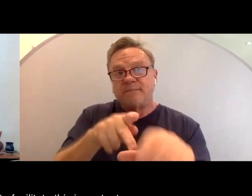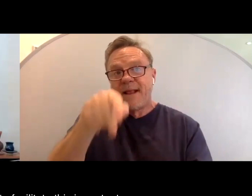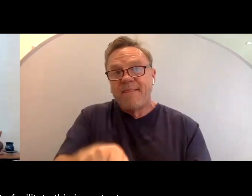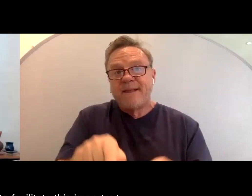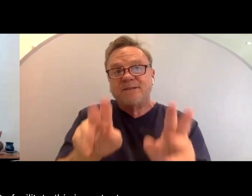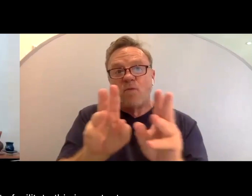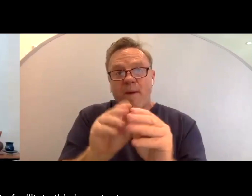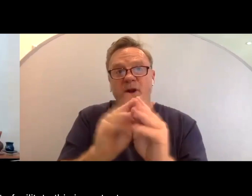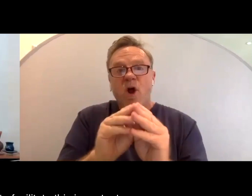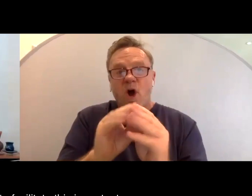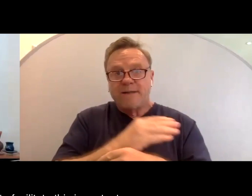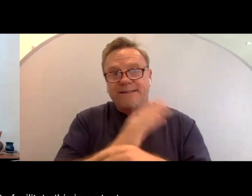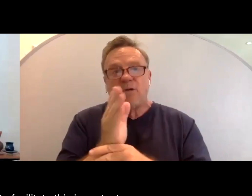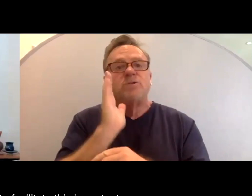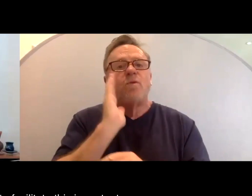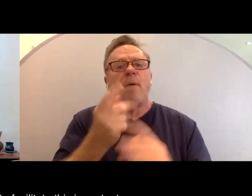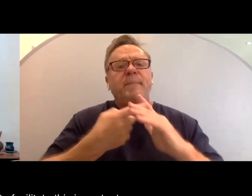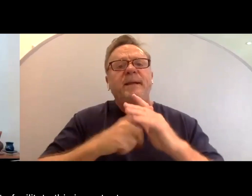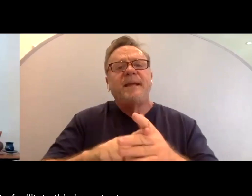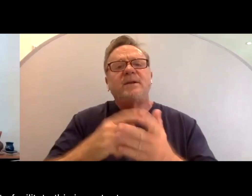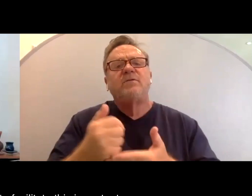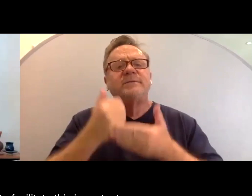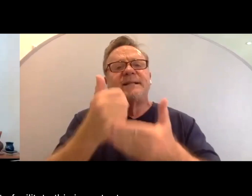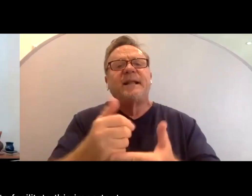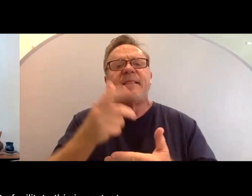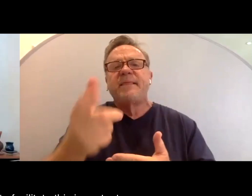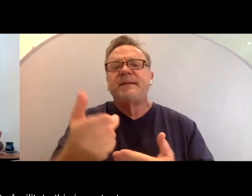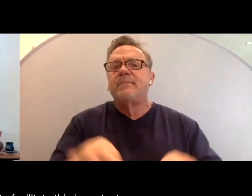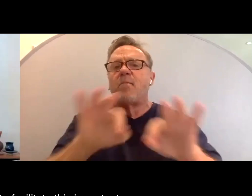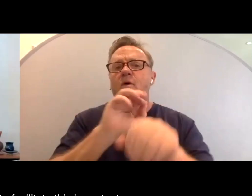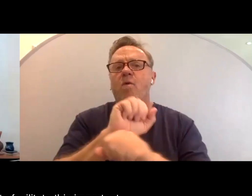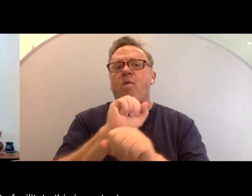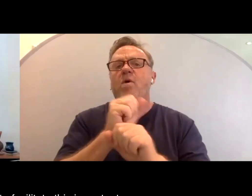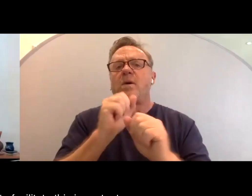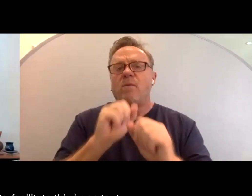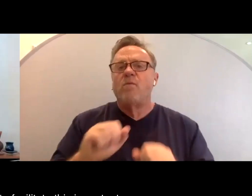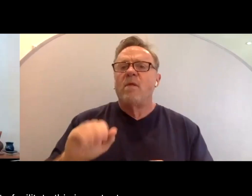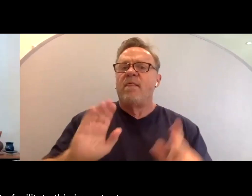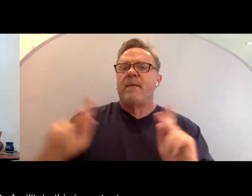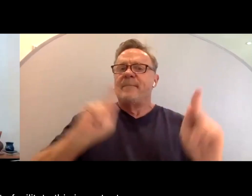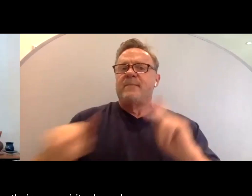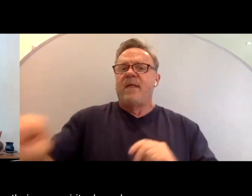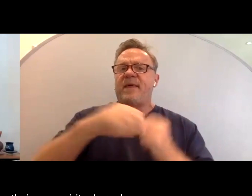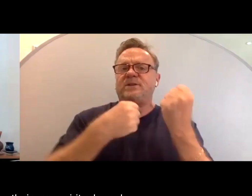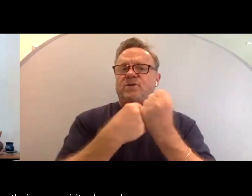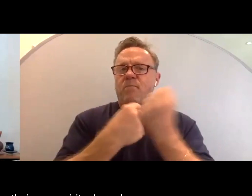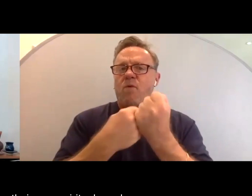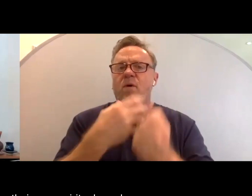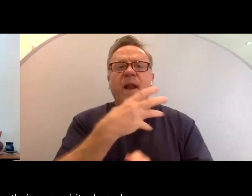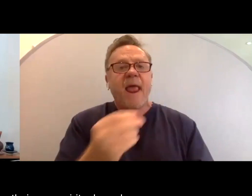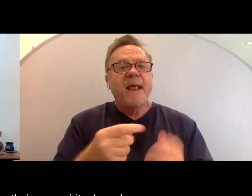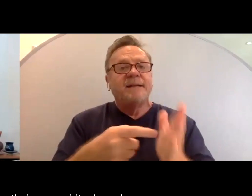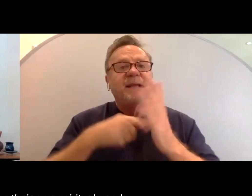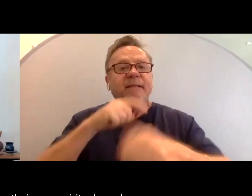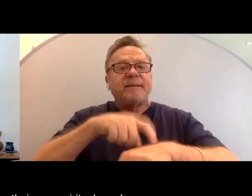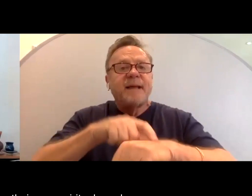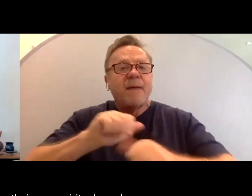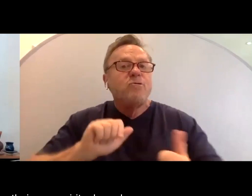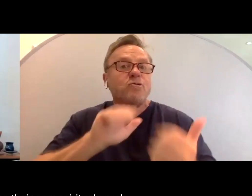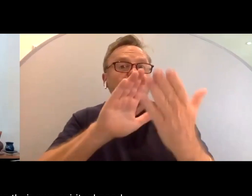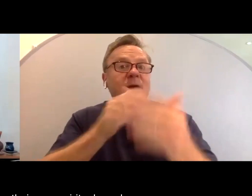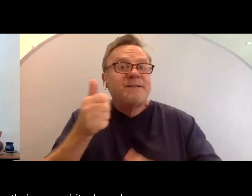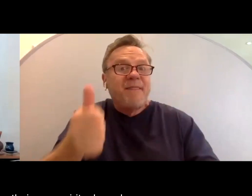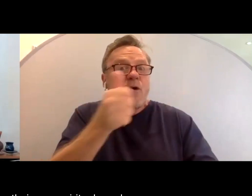series will begin to facilitate this important work with the people they support, as well as take time to address their own